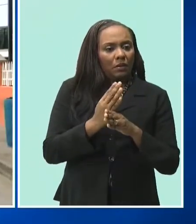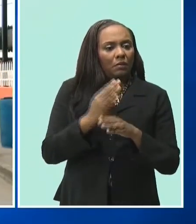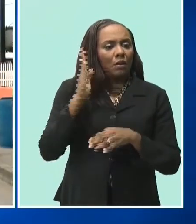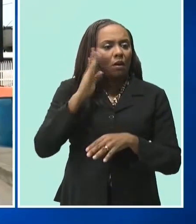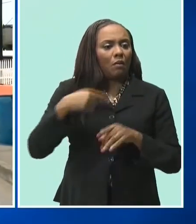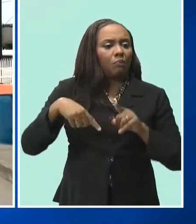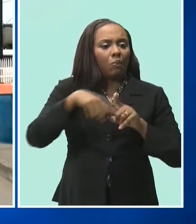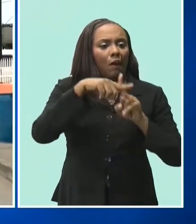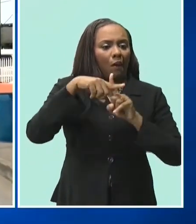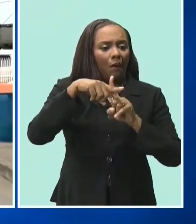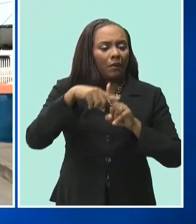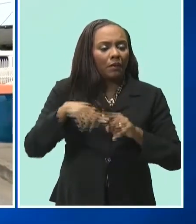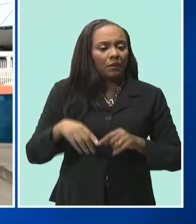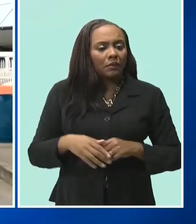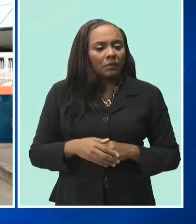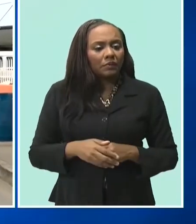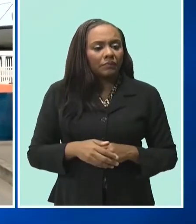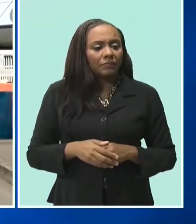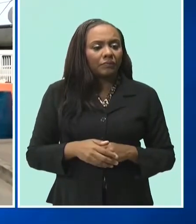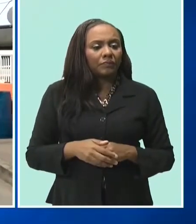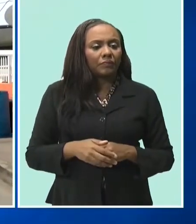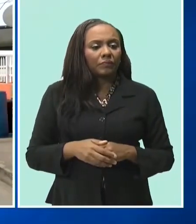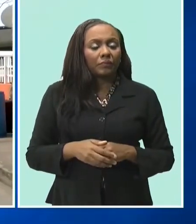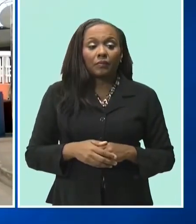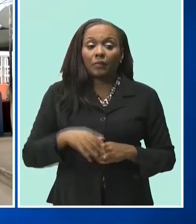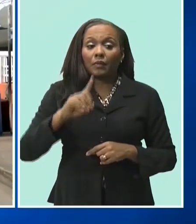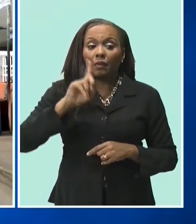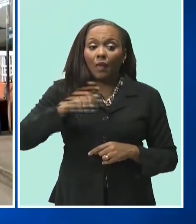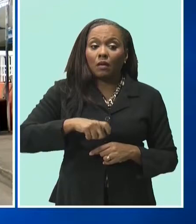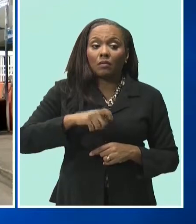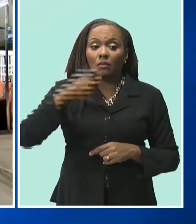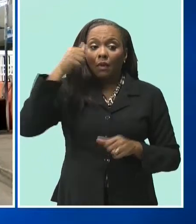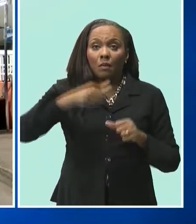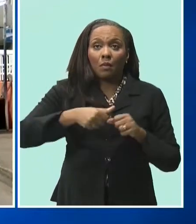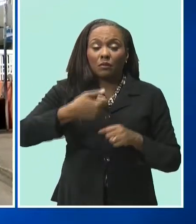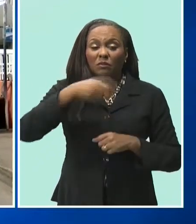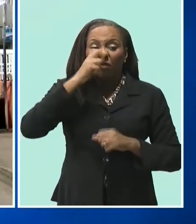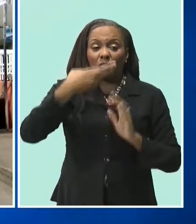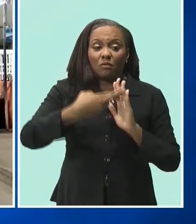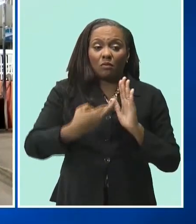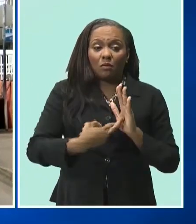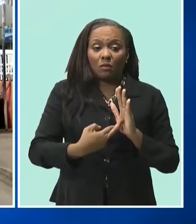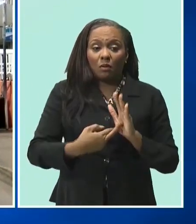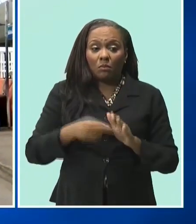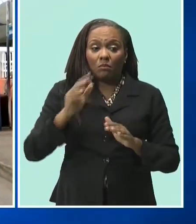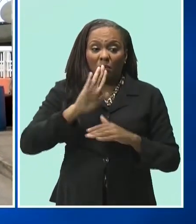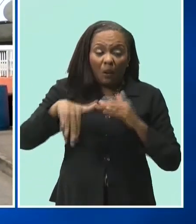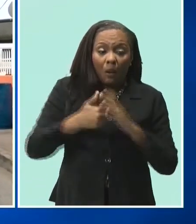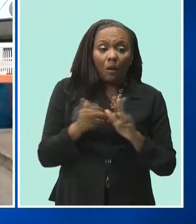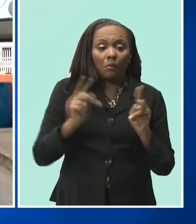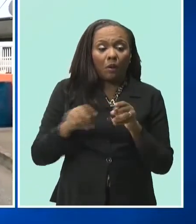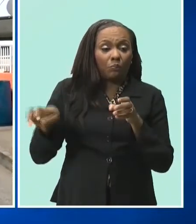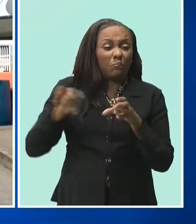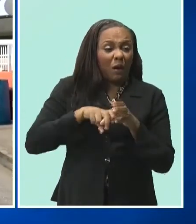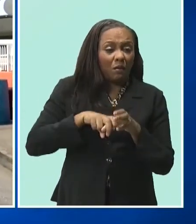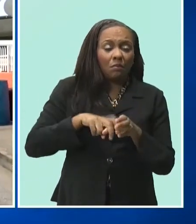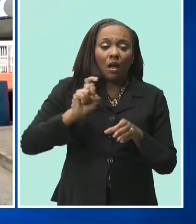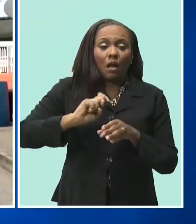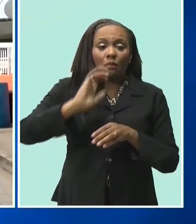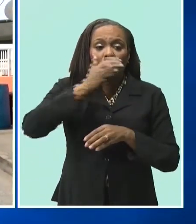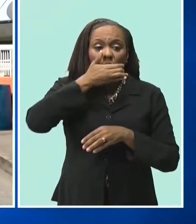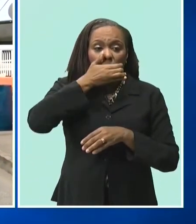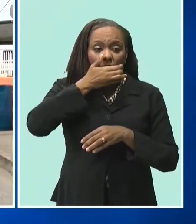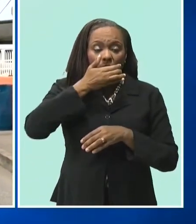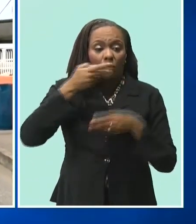on the longer routes. Mr. Wharton reminded commuters of the strict guidelines, noting it is compulsory for all passengers to wear face